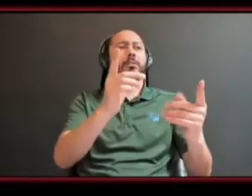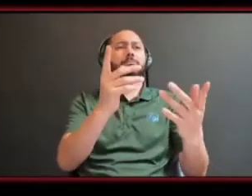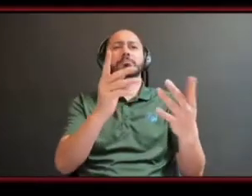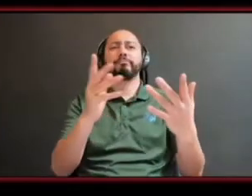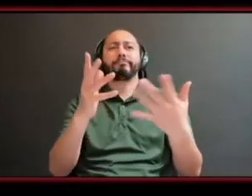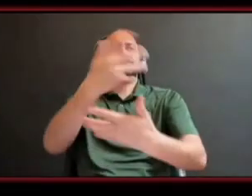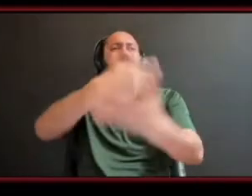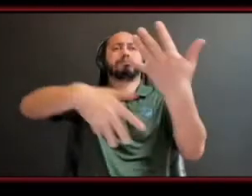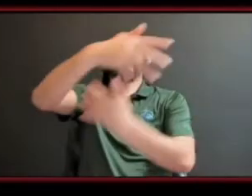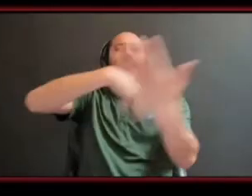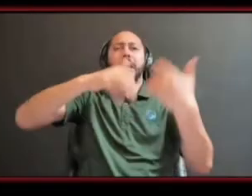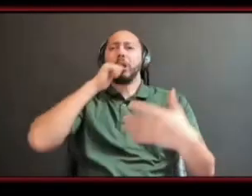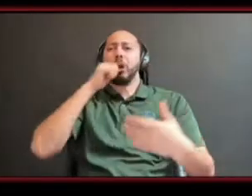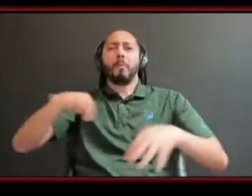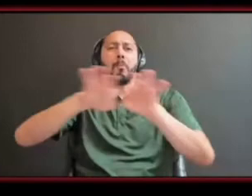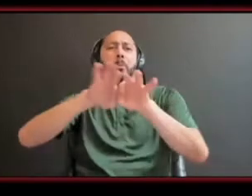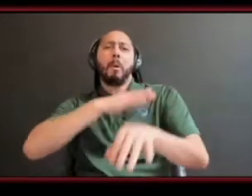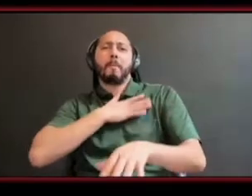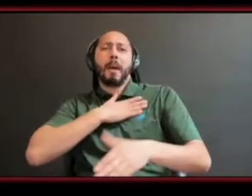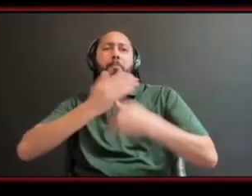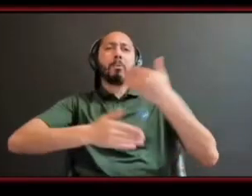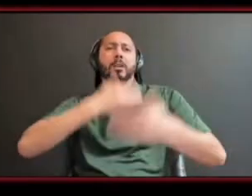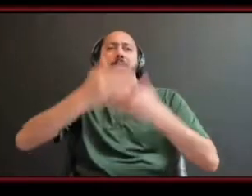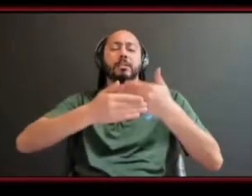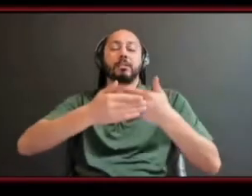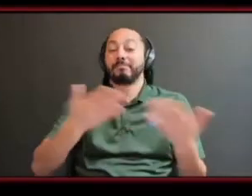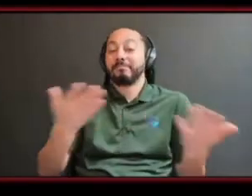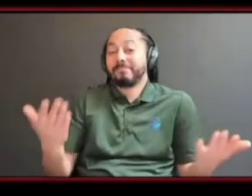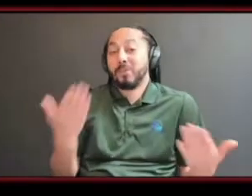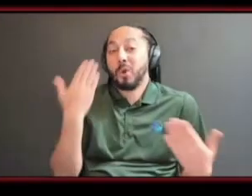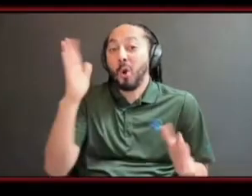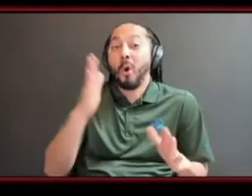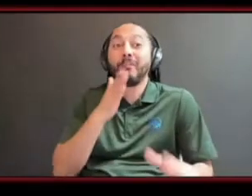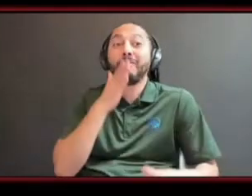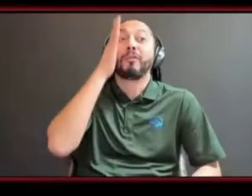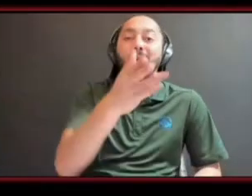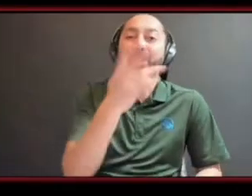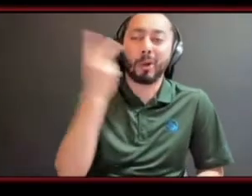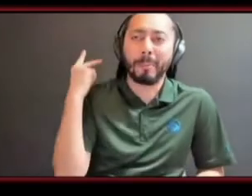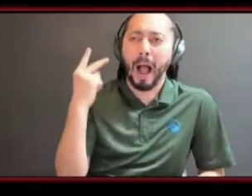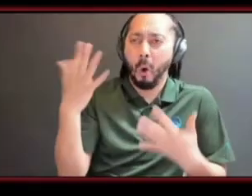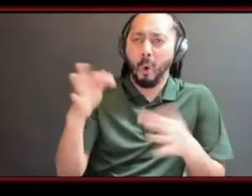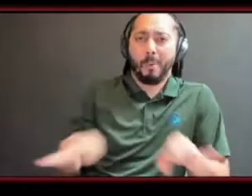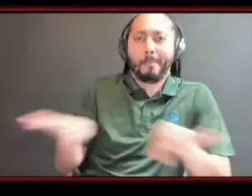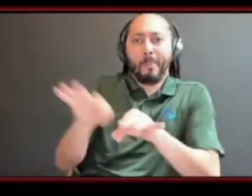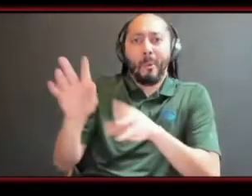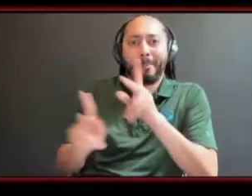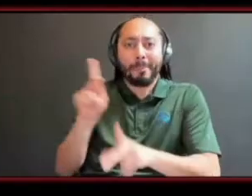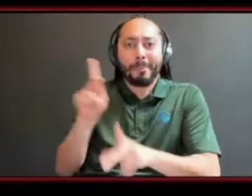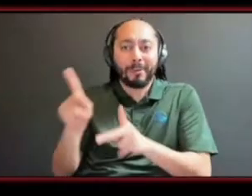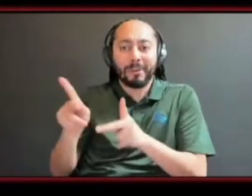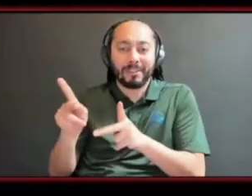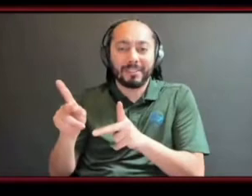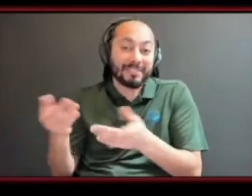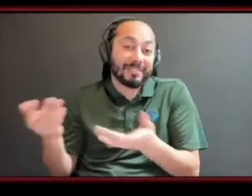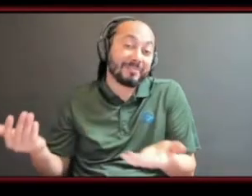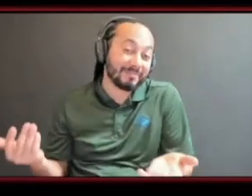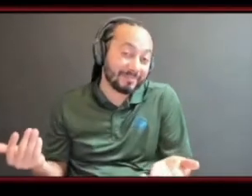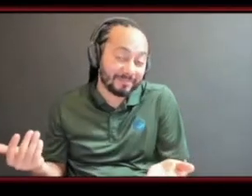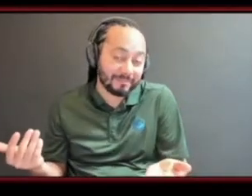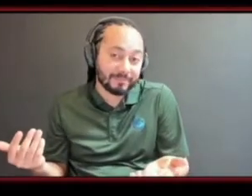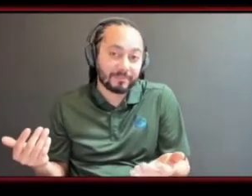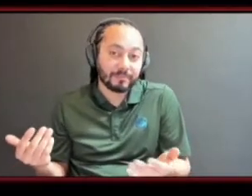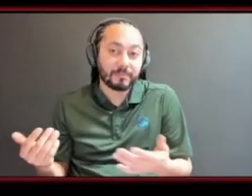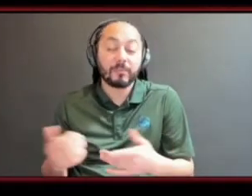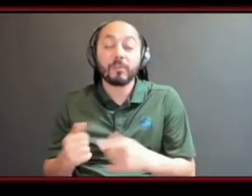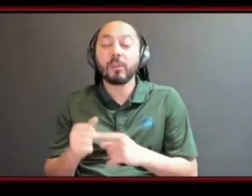meet down the road to tie it back in so the group the group the grouping in those sessions are a worthwhile paid